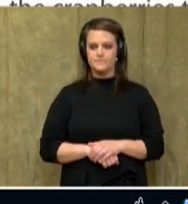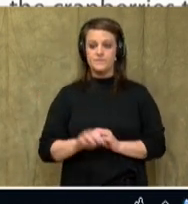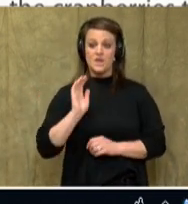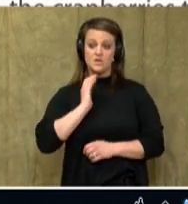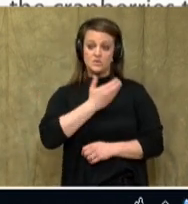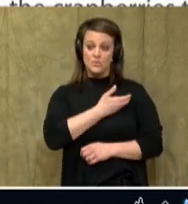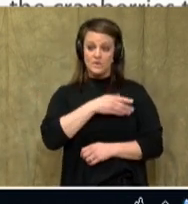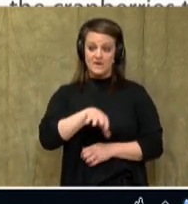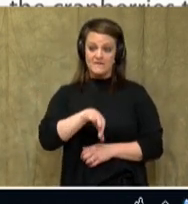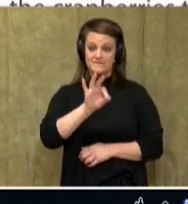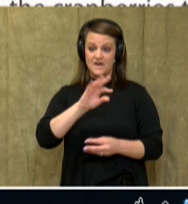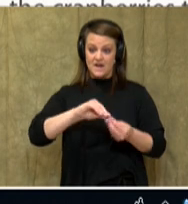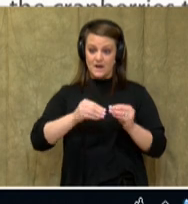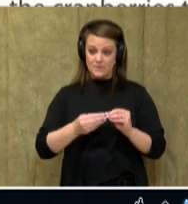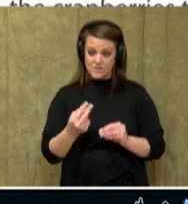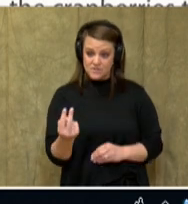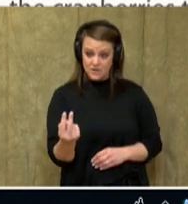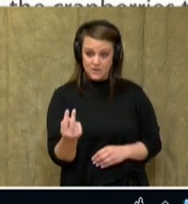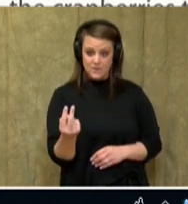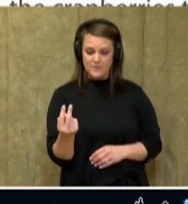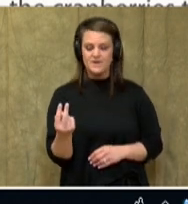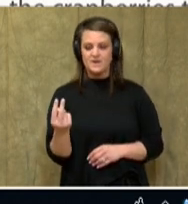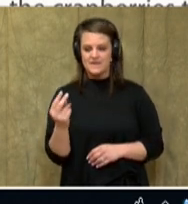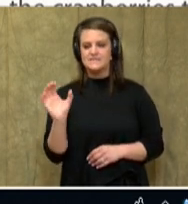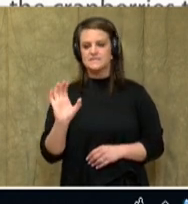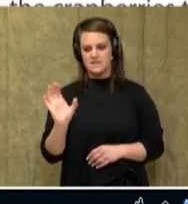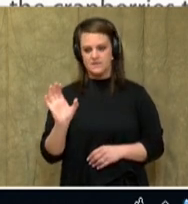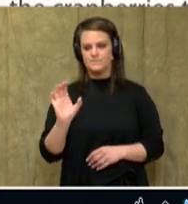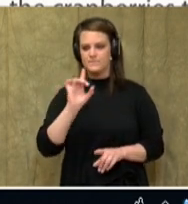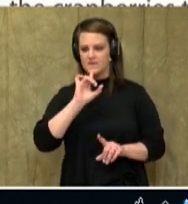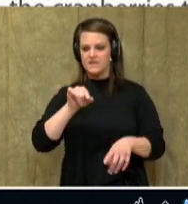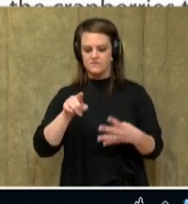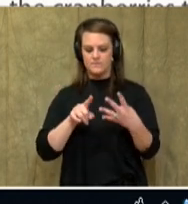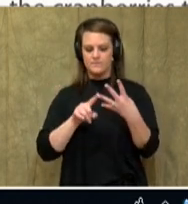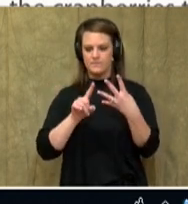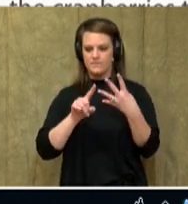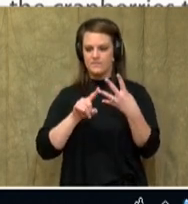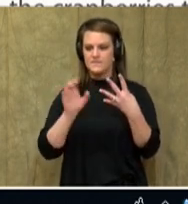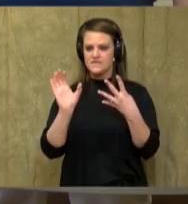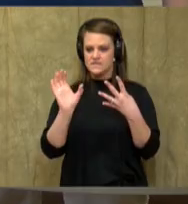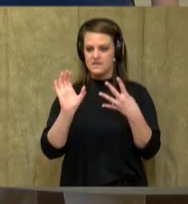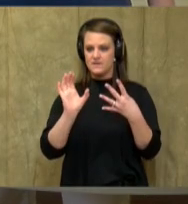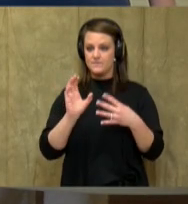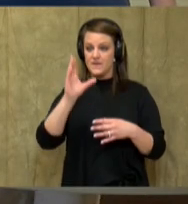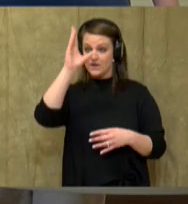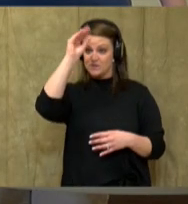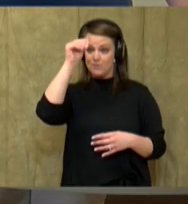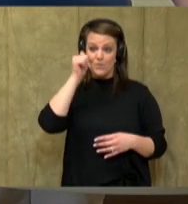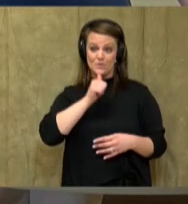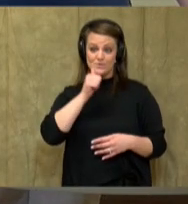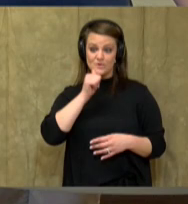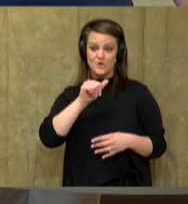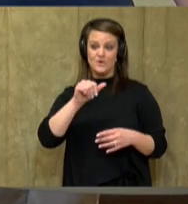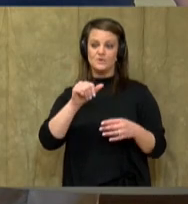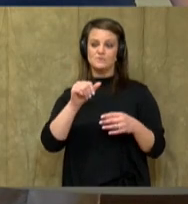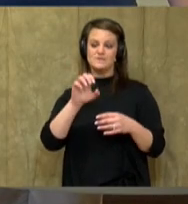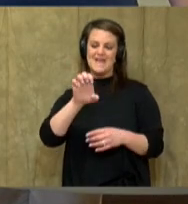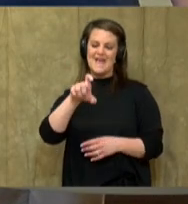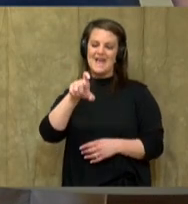that number two is actually C. Boys and girls, your exit slip today